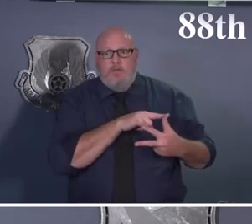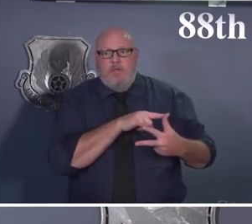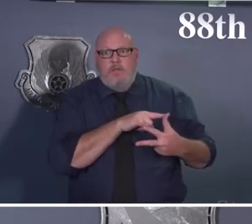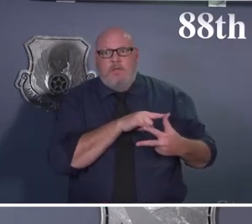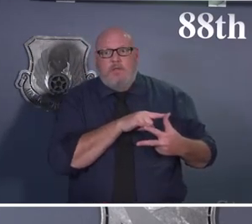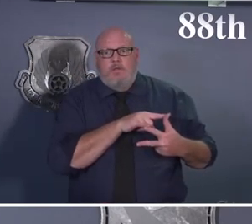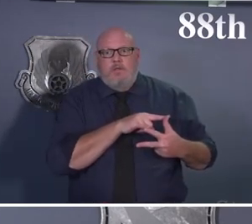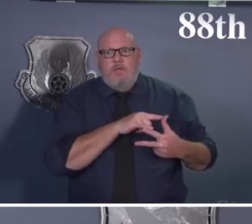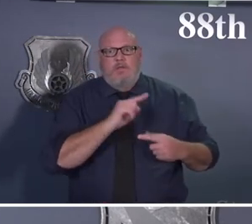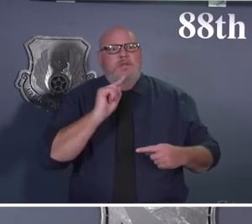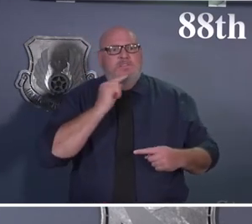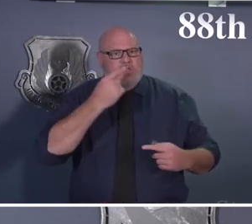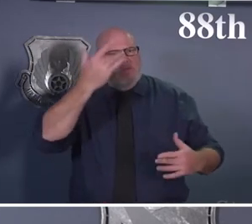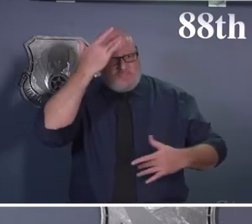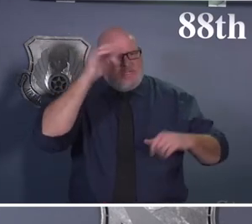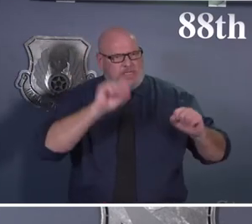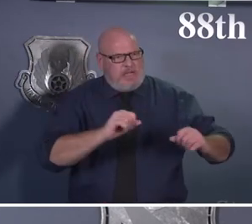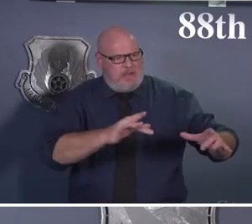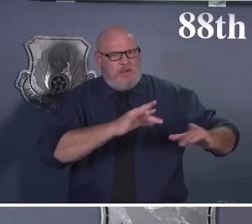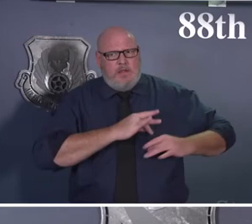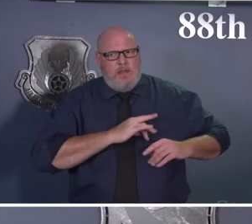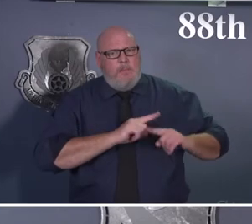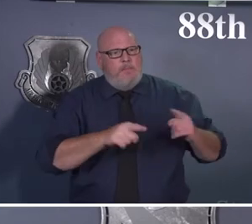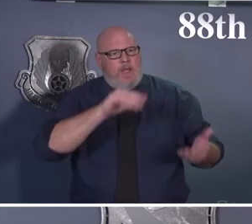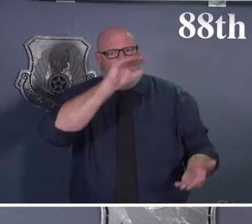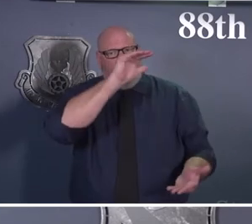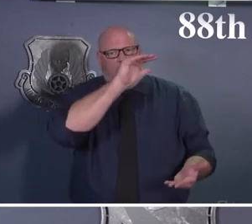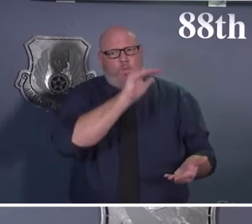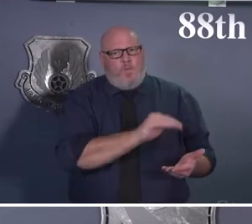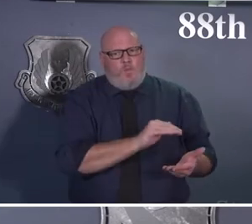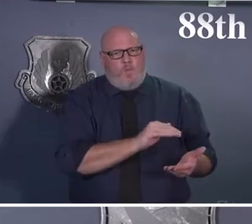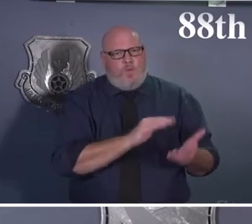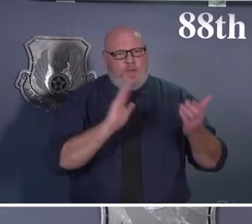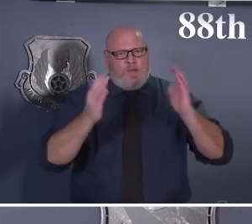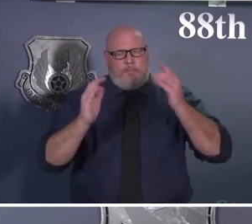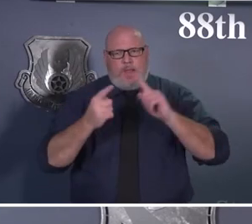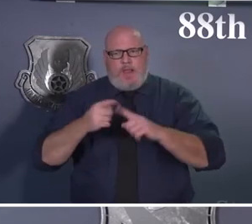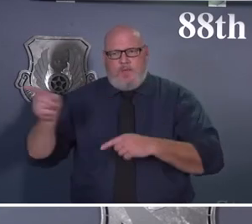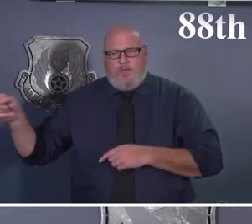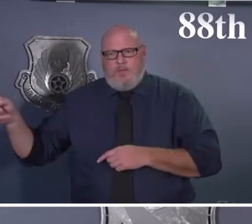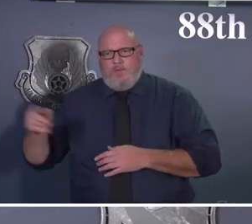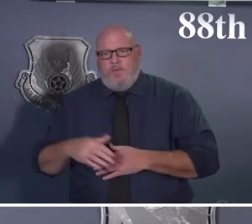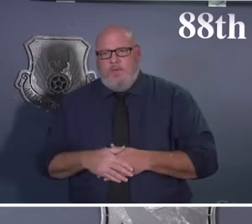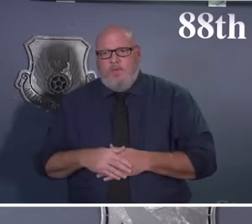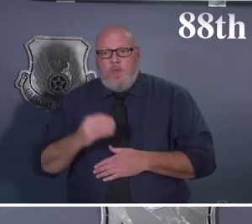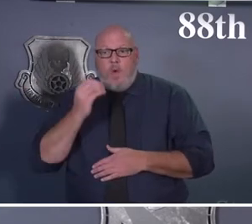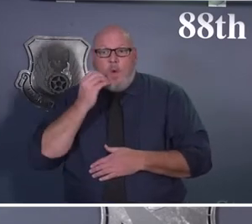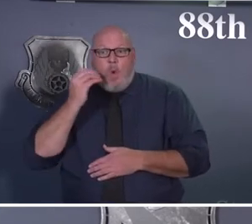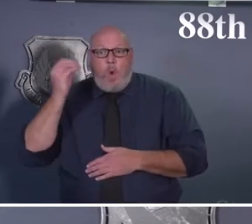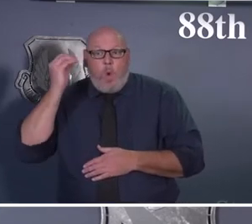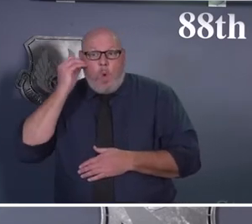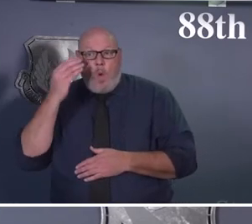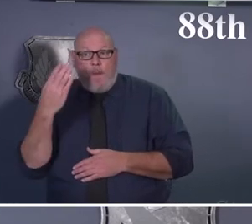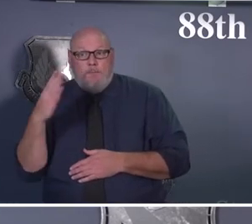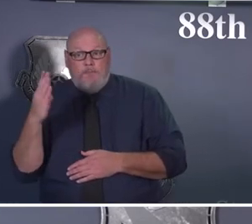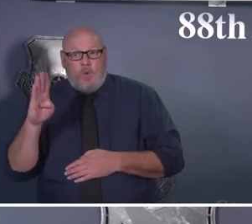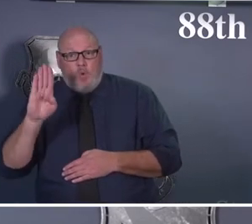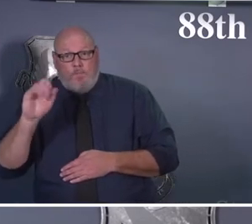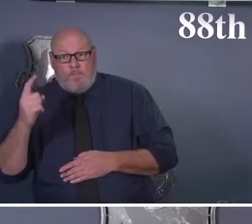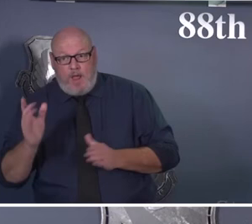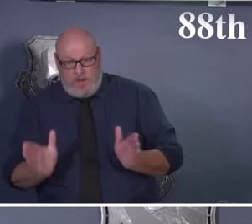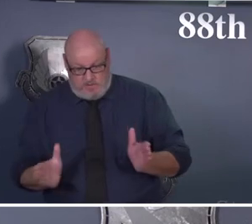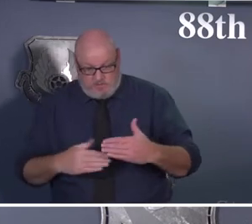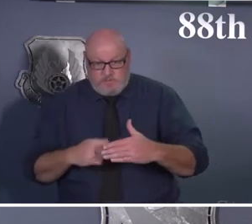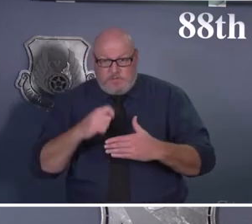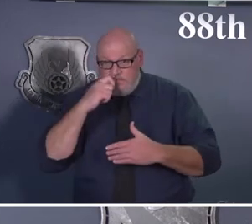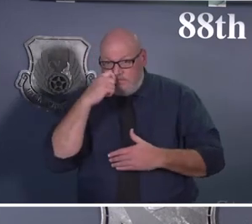even if you've had COVID-19 previously. So what the home test kits do is they provide a way for us to identify those folks who may be sick with